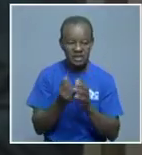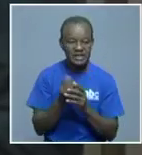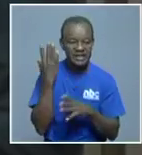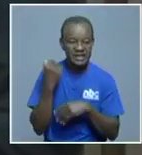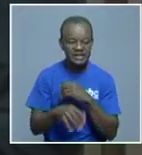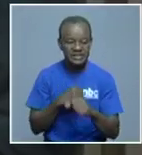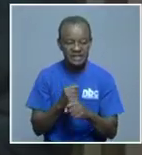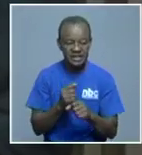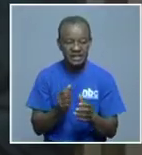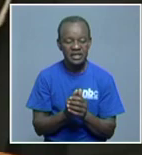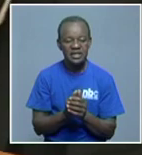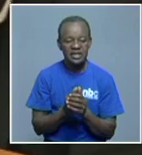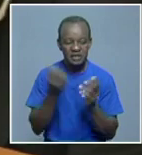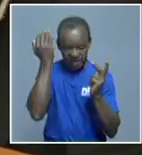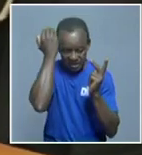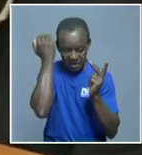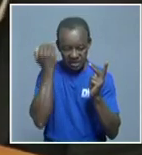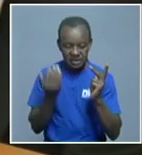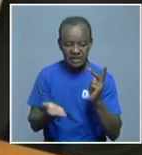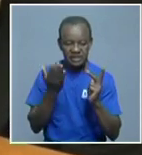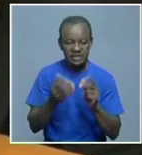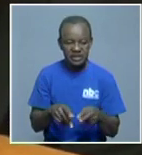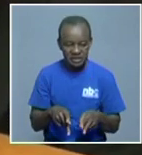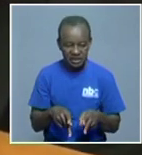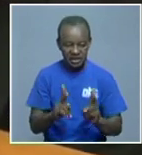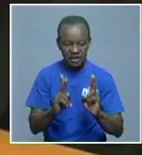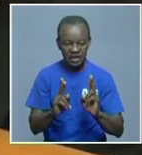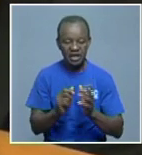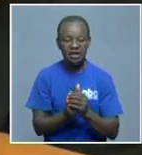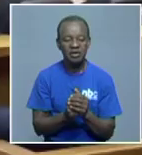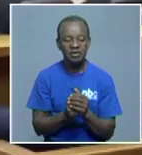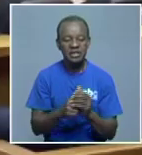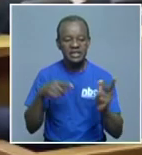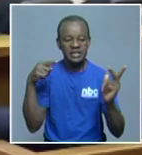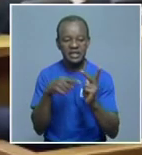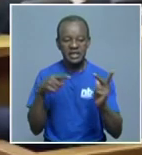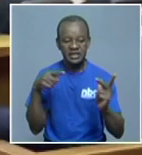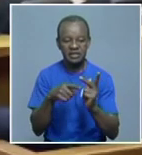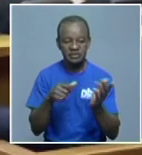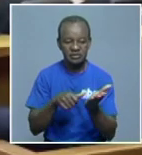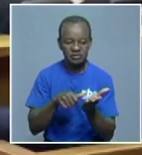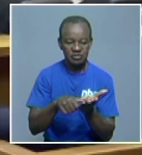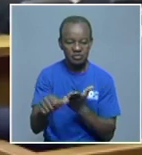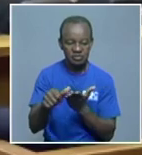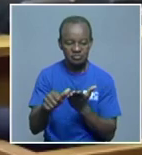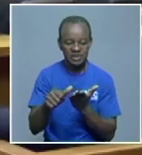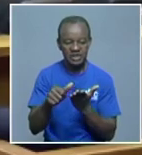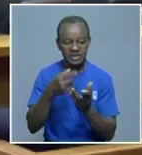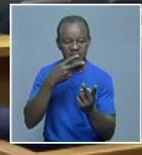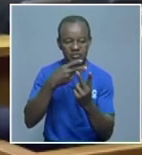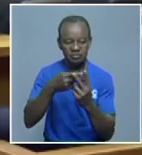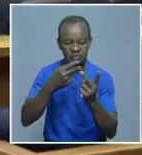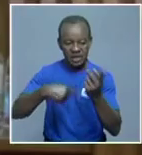condition, it appears that Raymond, this decision did not sit well with the prosecutor